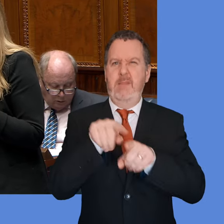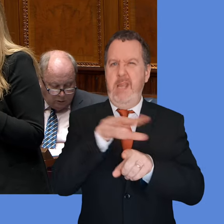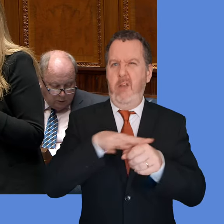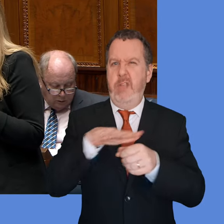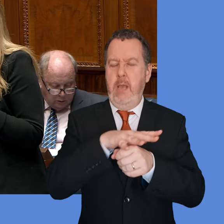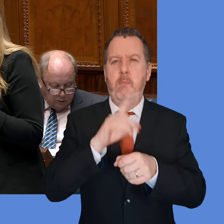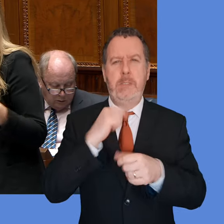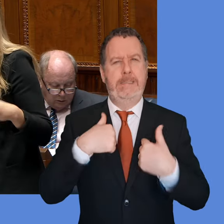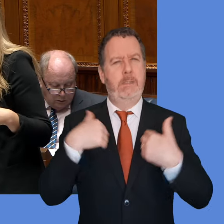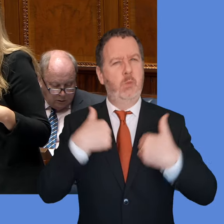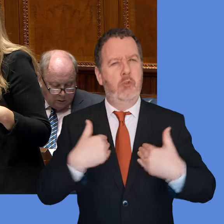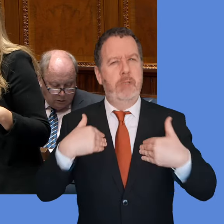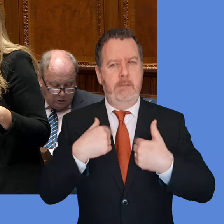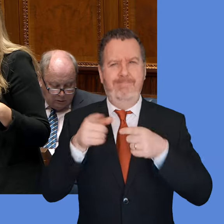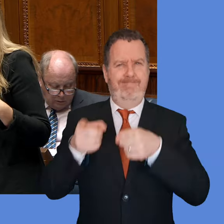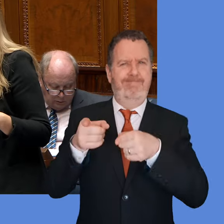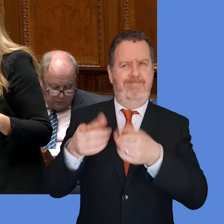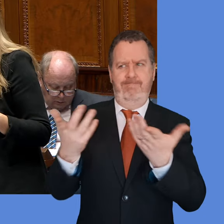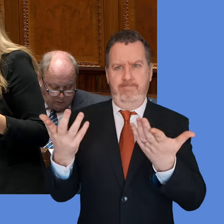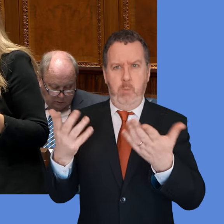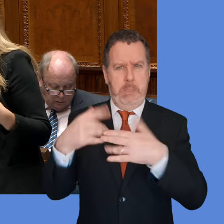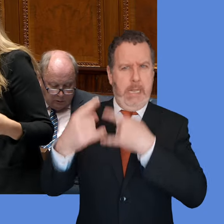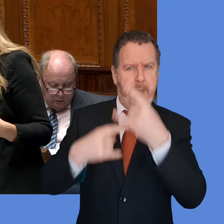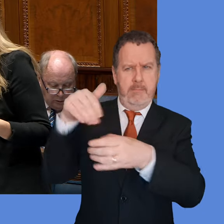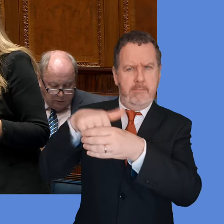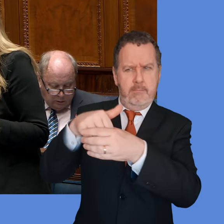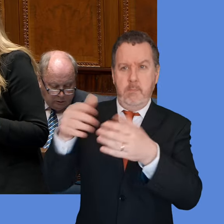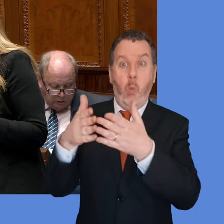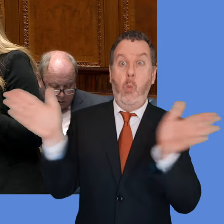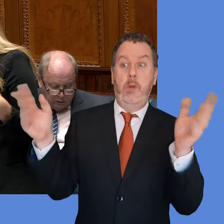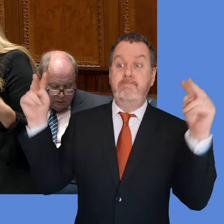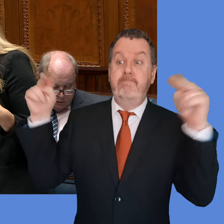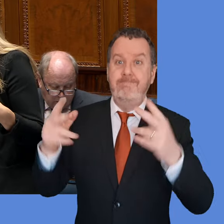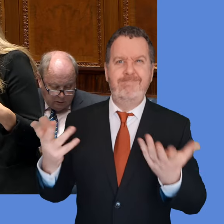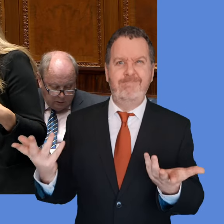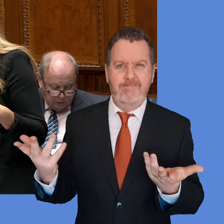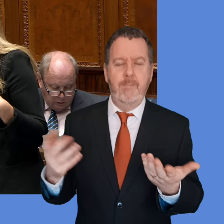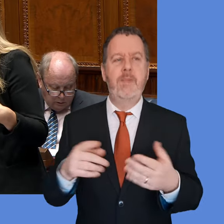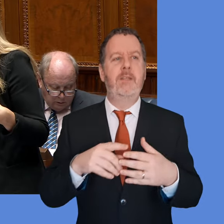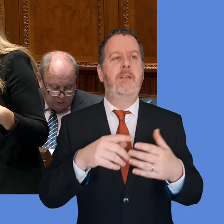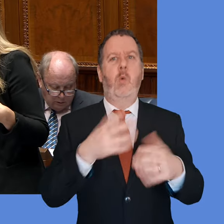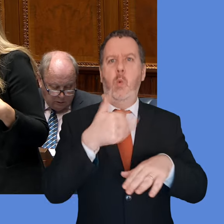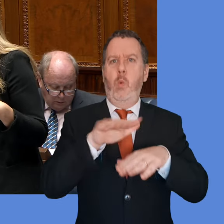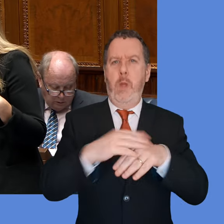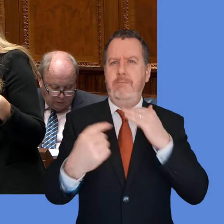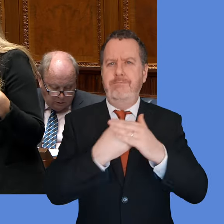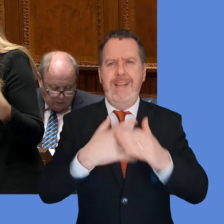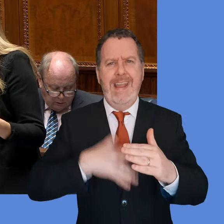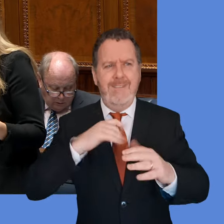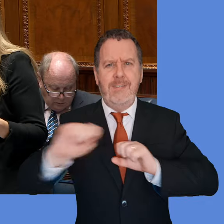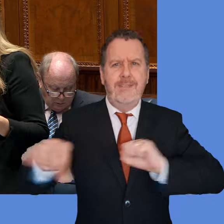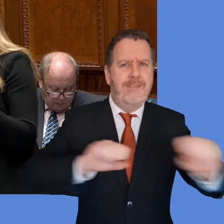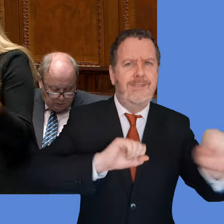that department. I have concerns regarding the accountability and the transparency, and as dispersal and integration are going to be